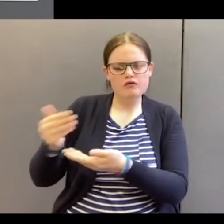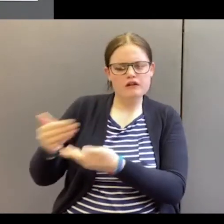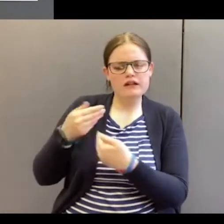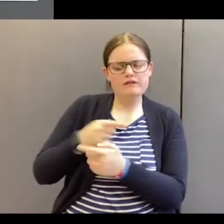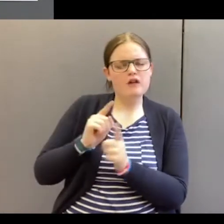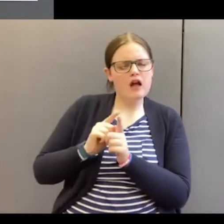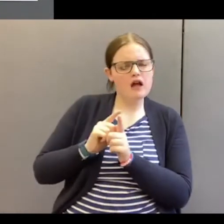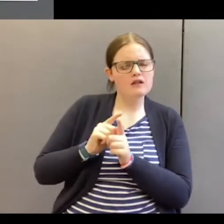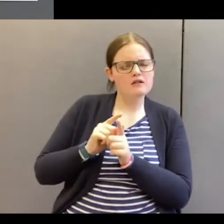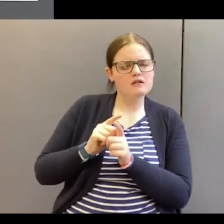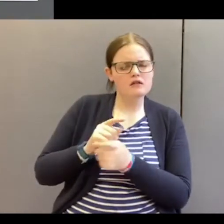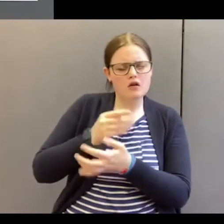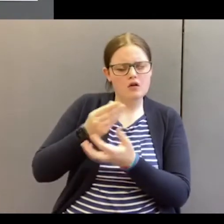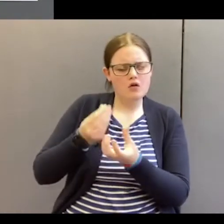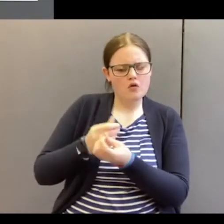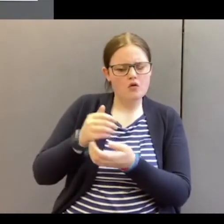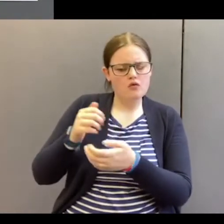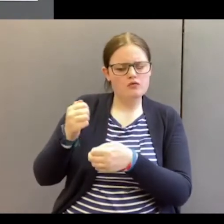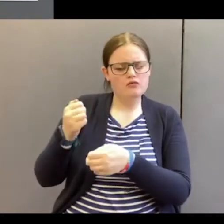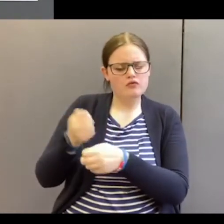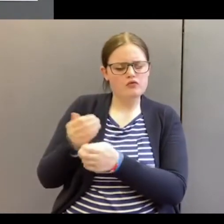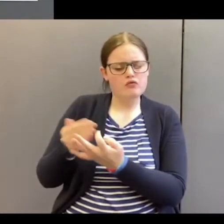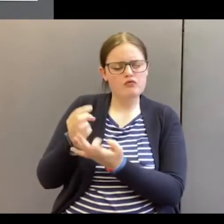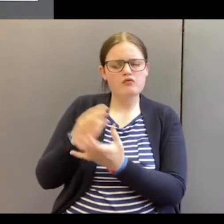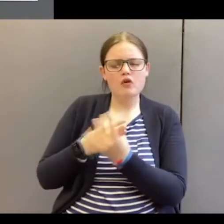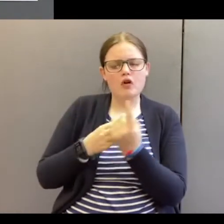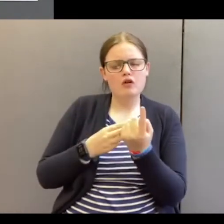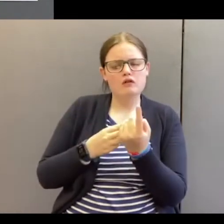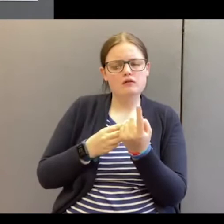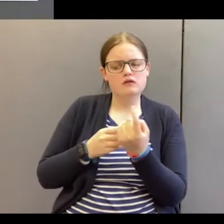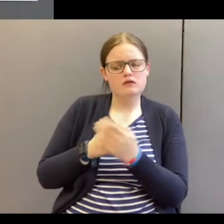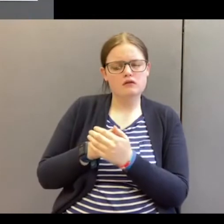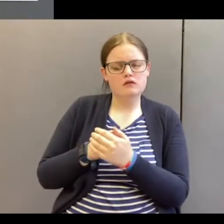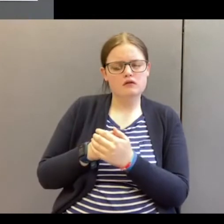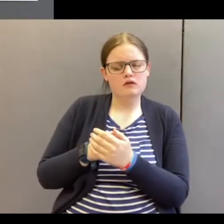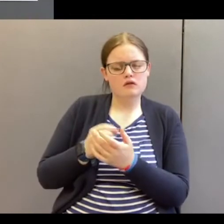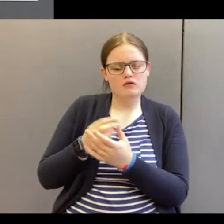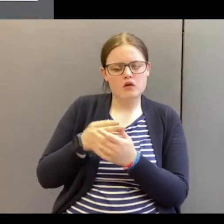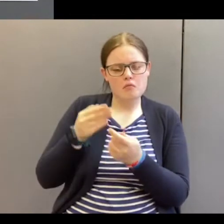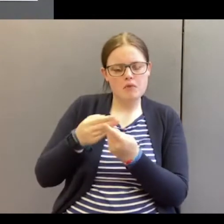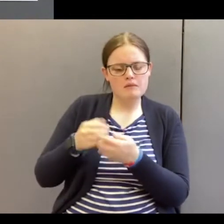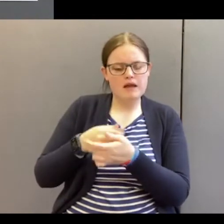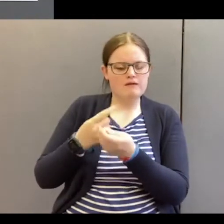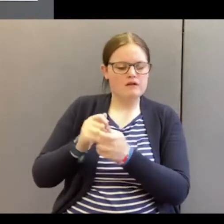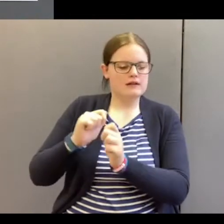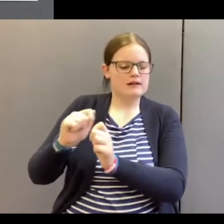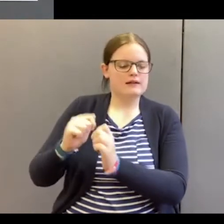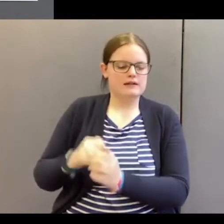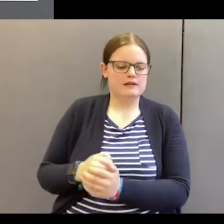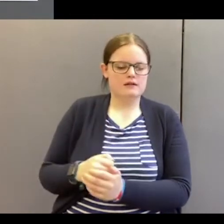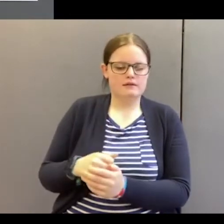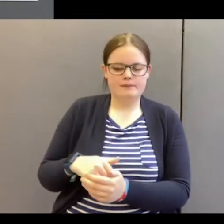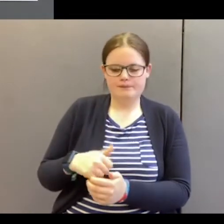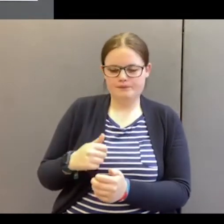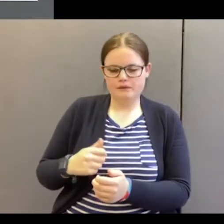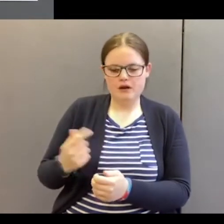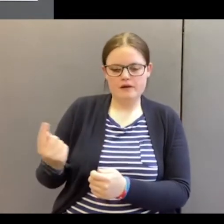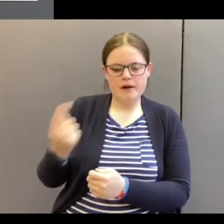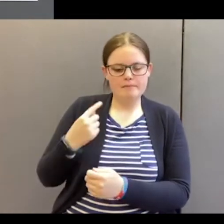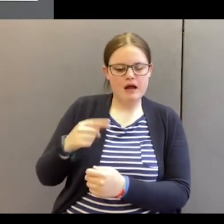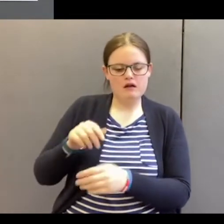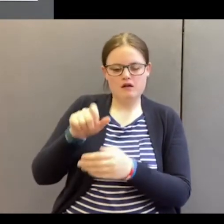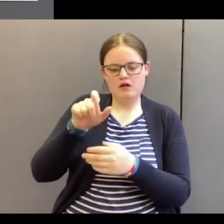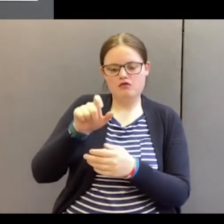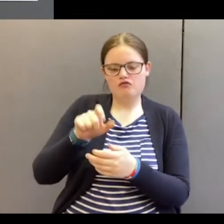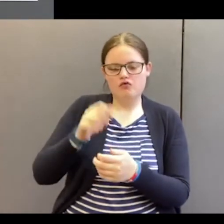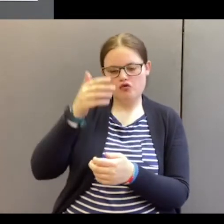These are all his doing. These are all his purposes. And then we come back to Romans chapter